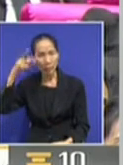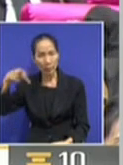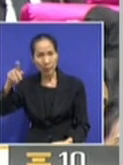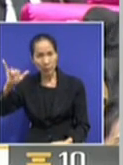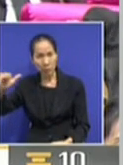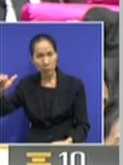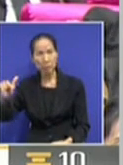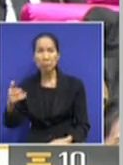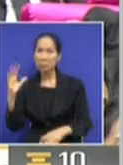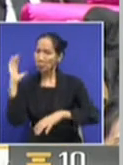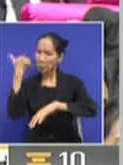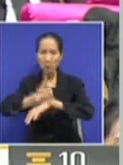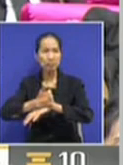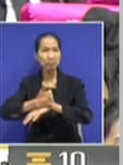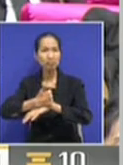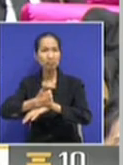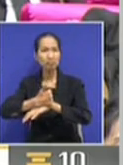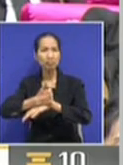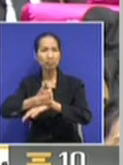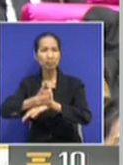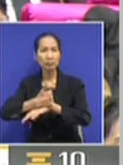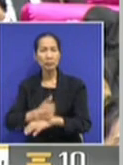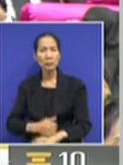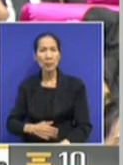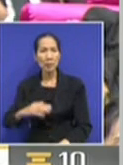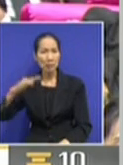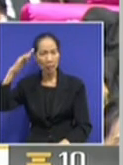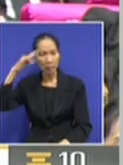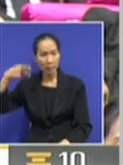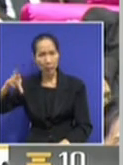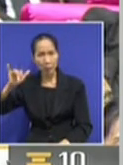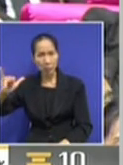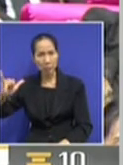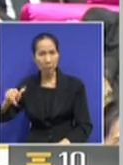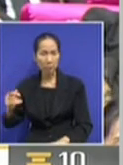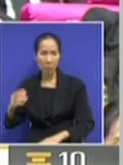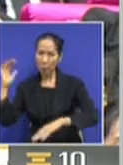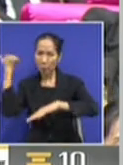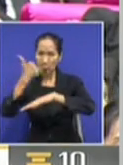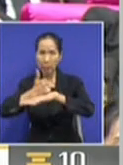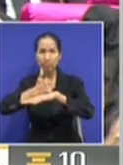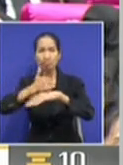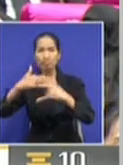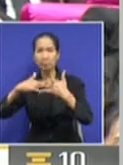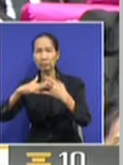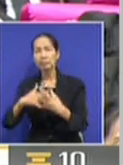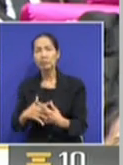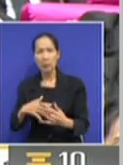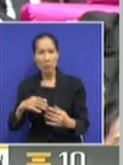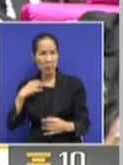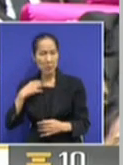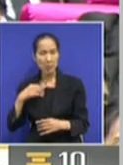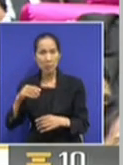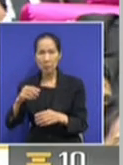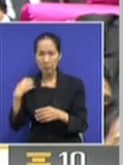Palang-Pajarat Party have stood up and debate on the good side of Prime Minister Pajut-chan-no-Cha as well. So it's like